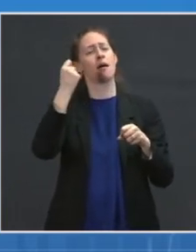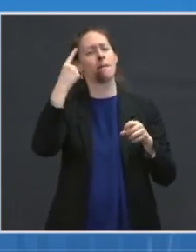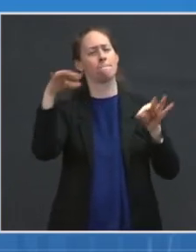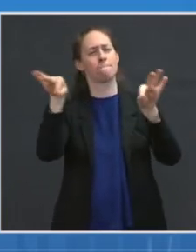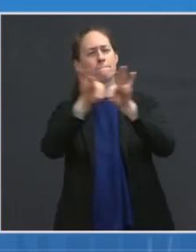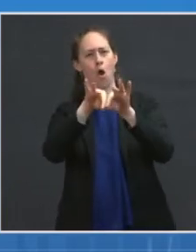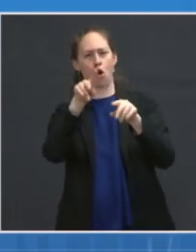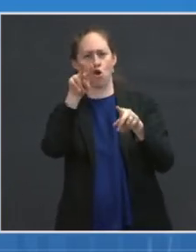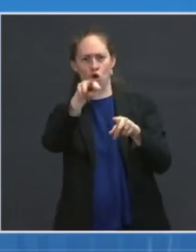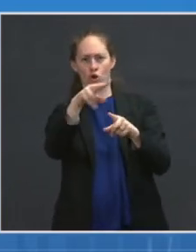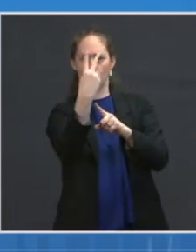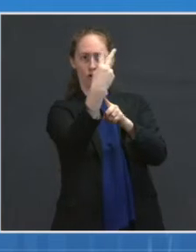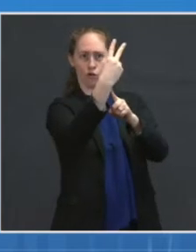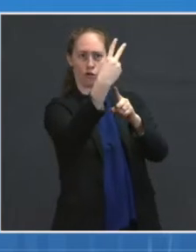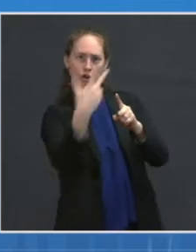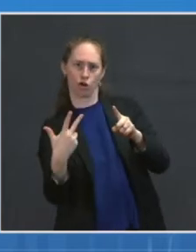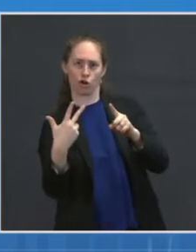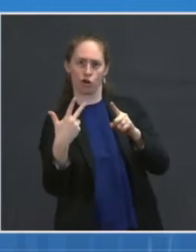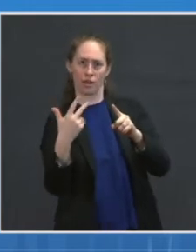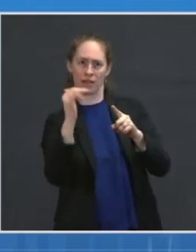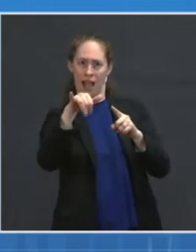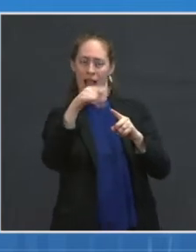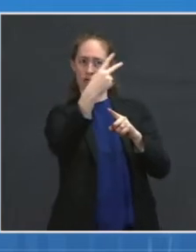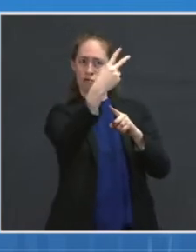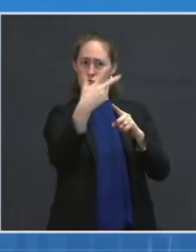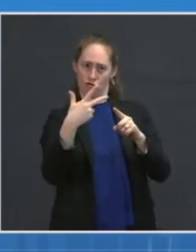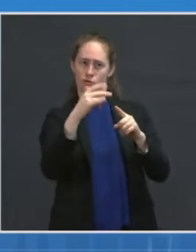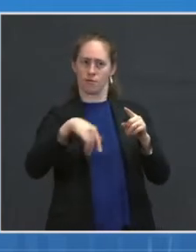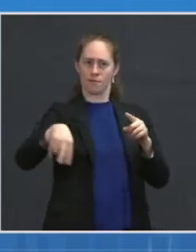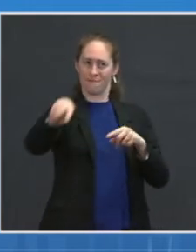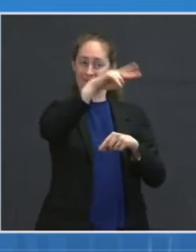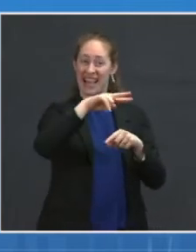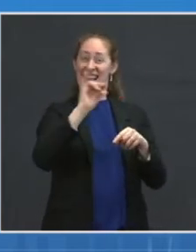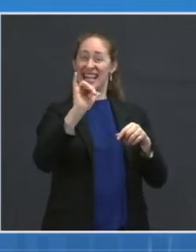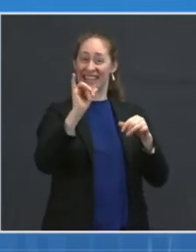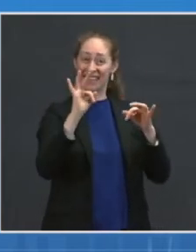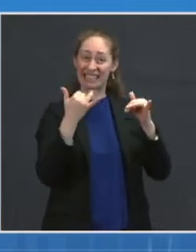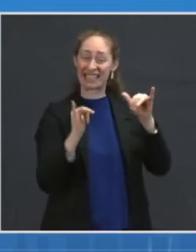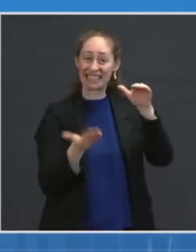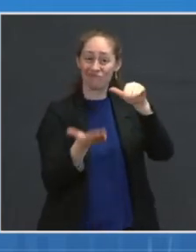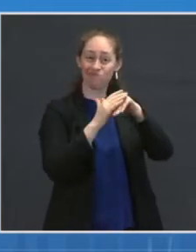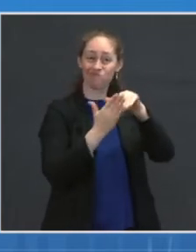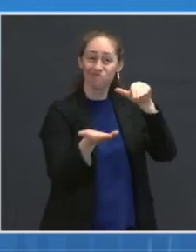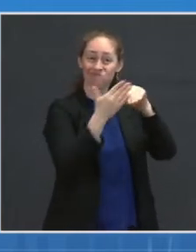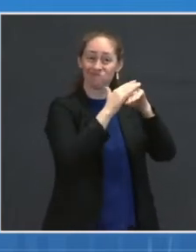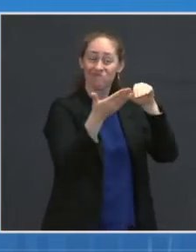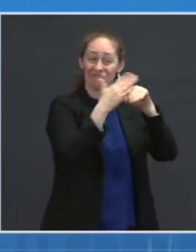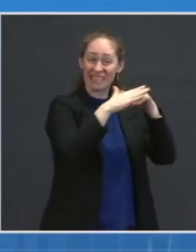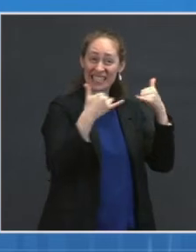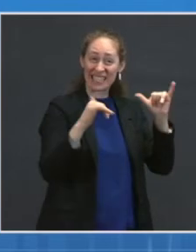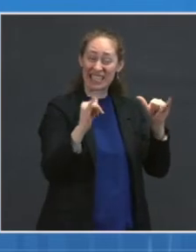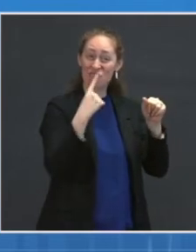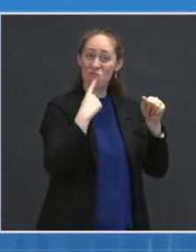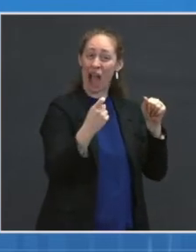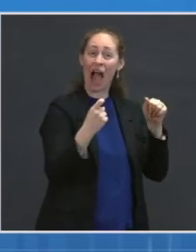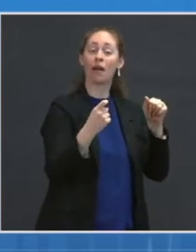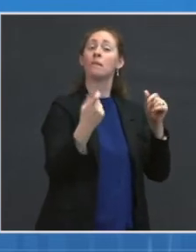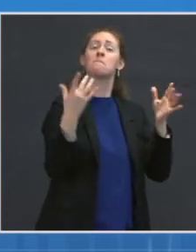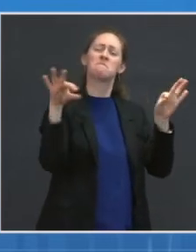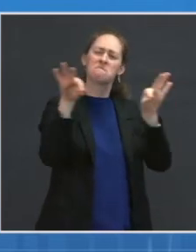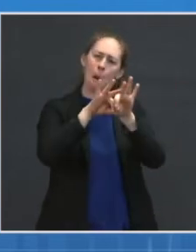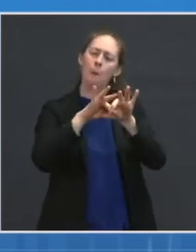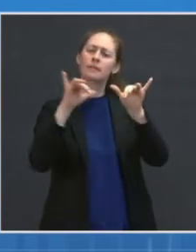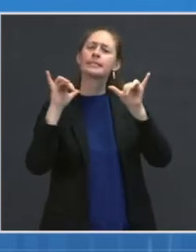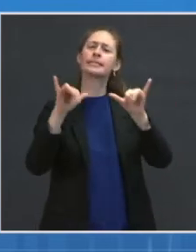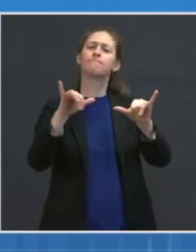although the numbers continue to decline, and the numbers that remain red, we say with universal masking and physical distancing and